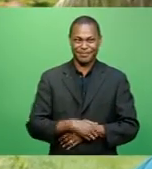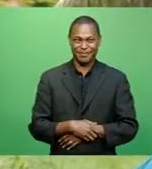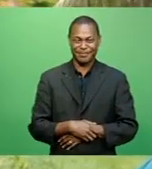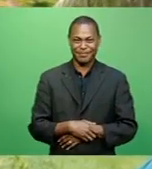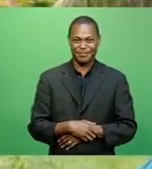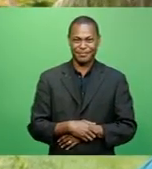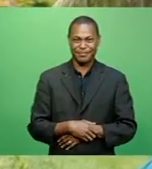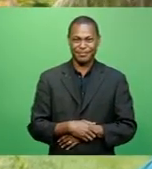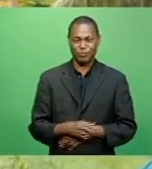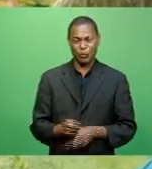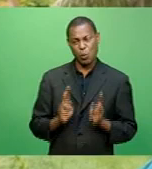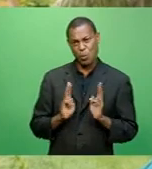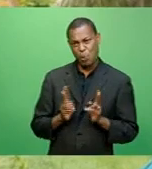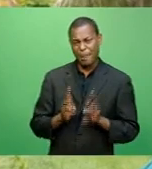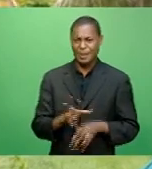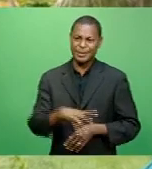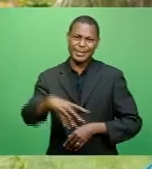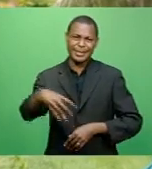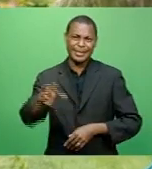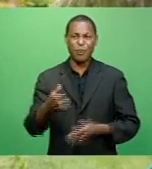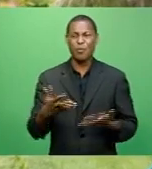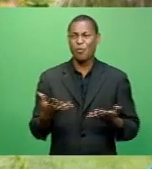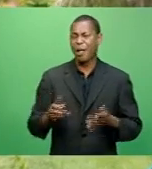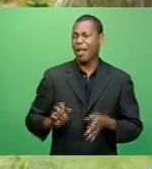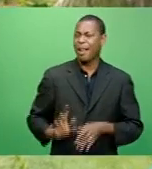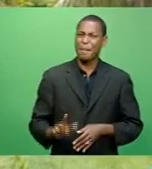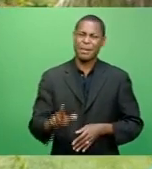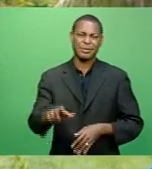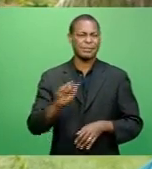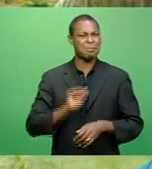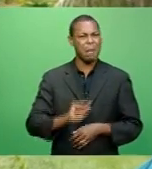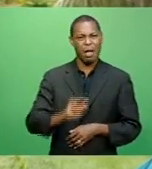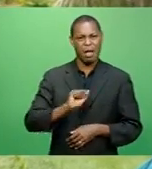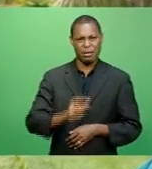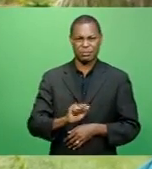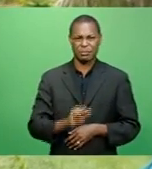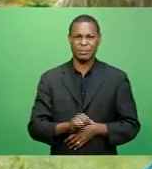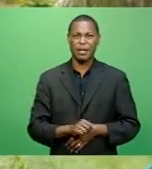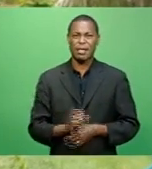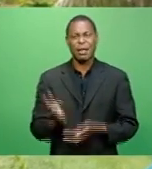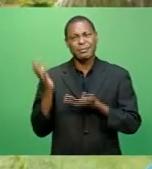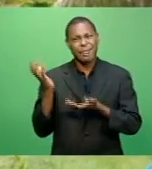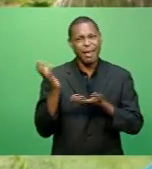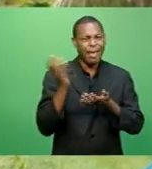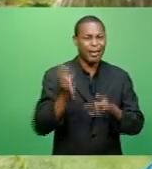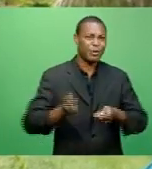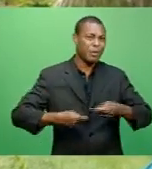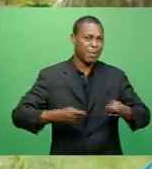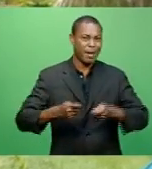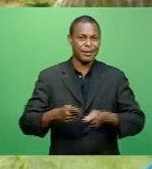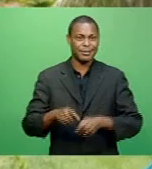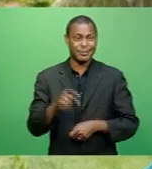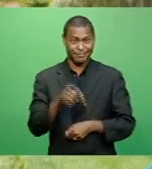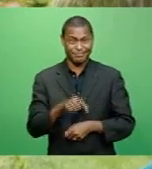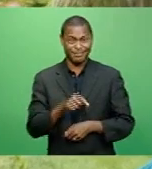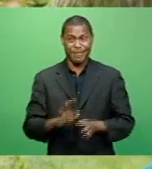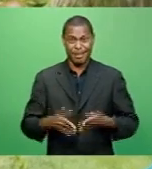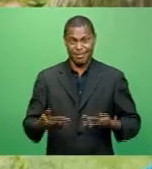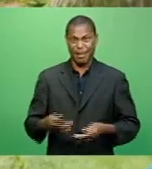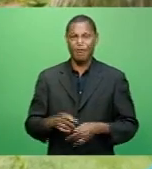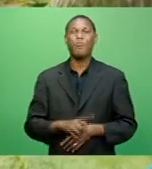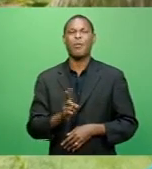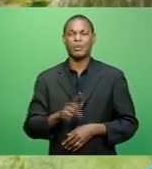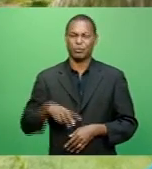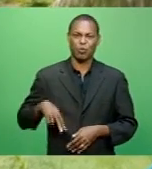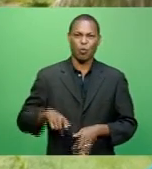I normally take my produce to Lambasa by bus and carry it to the market. Here, I just walk out of my house into the store